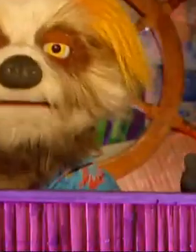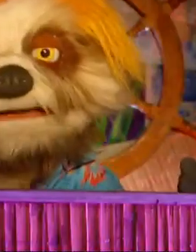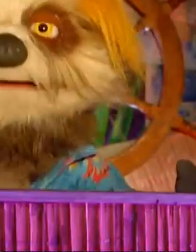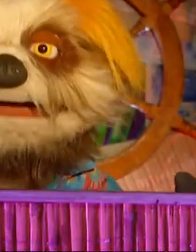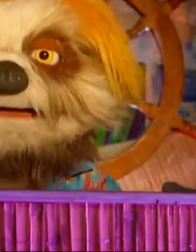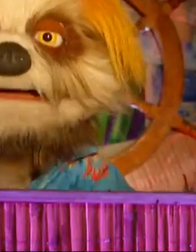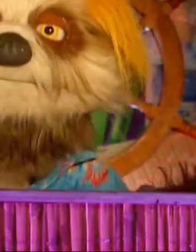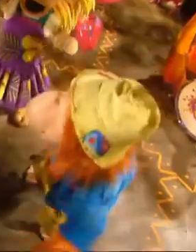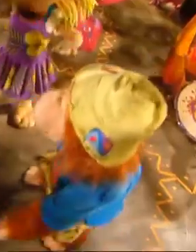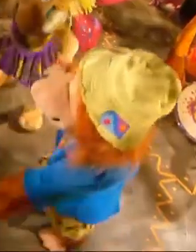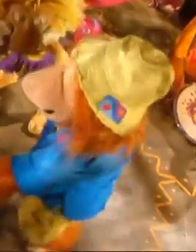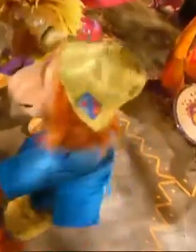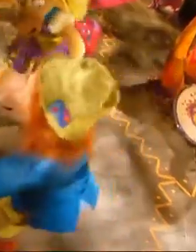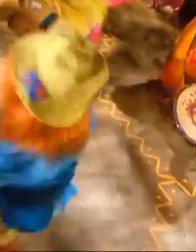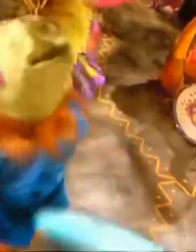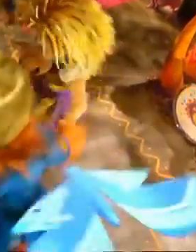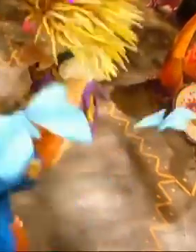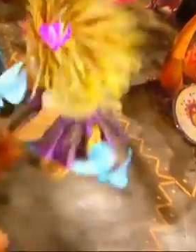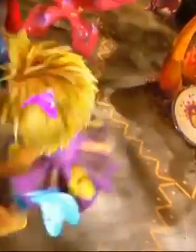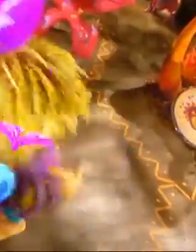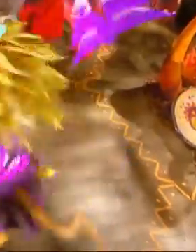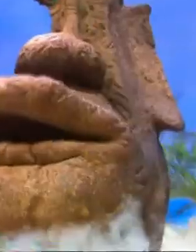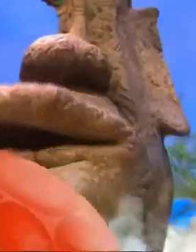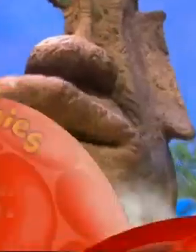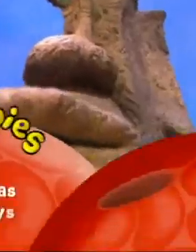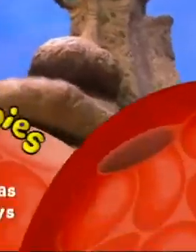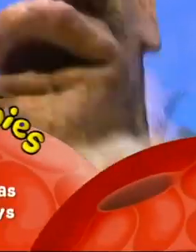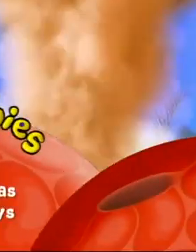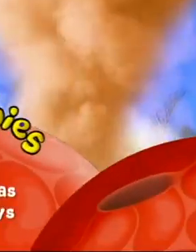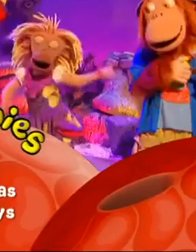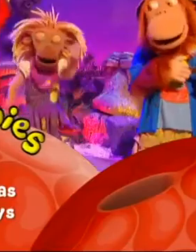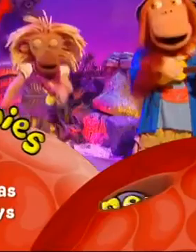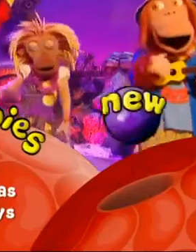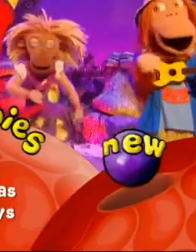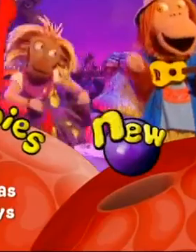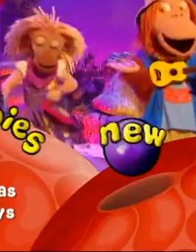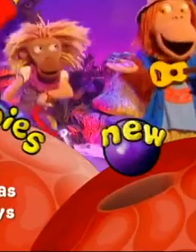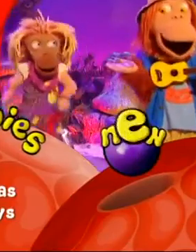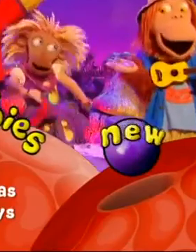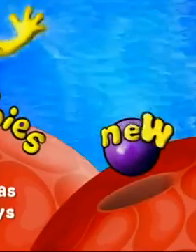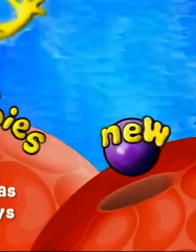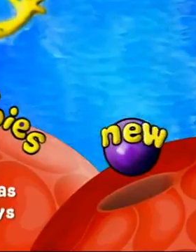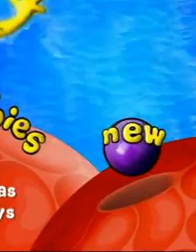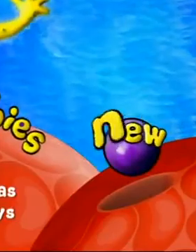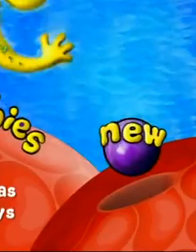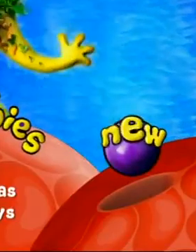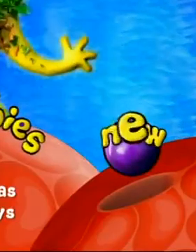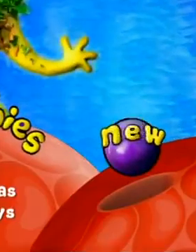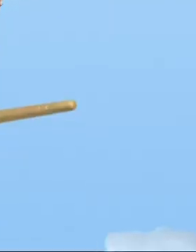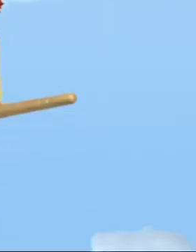Everyone can sing along with the Zing Zillers. Brand new adventures with the Zing Zillers, weekdays at 5.15 on CBeebies.